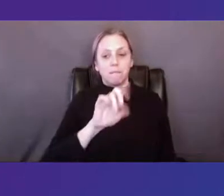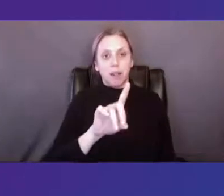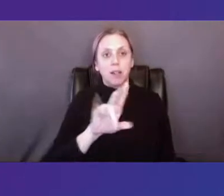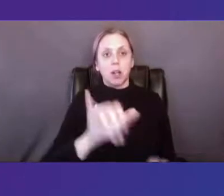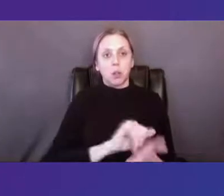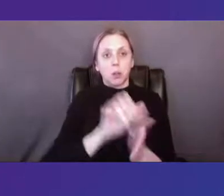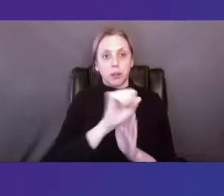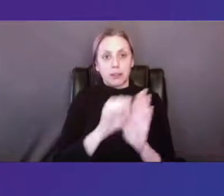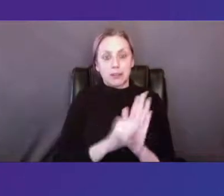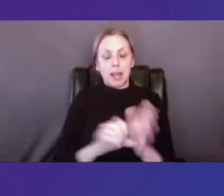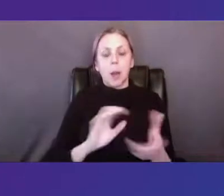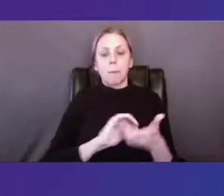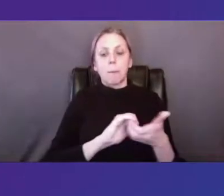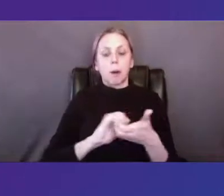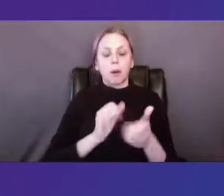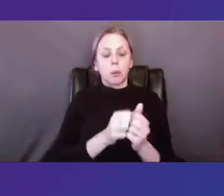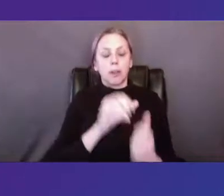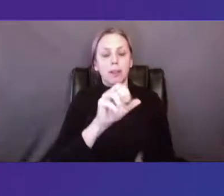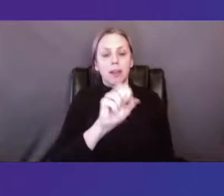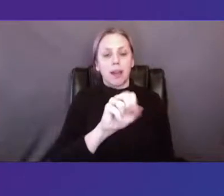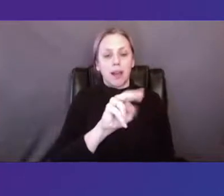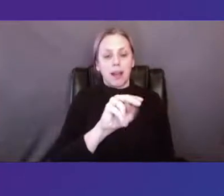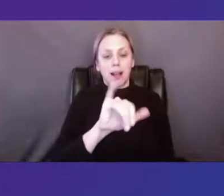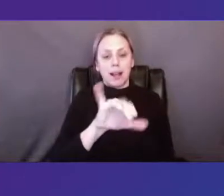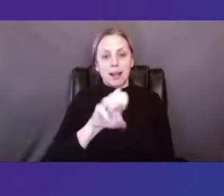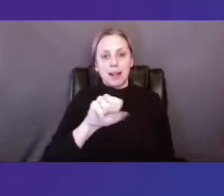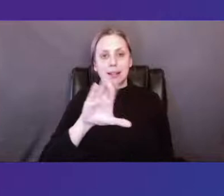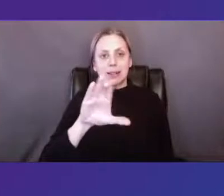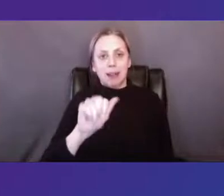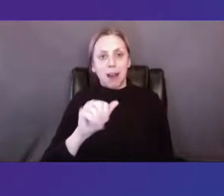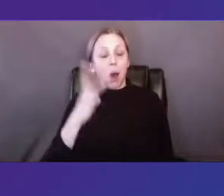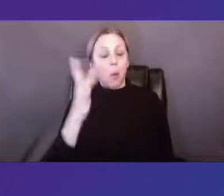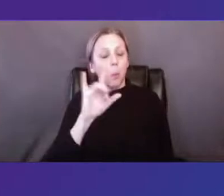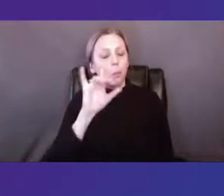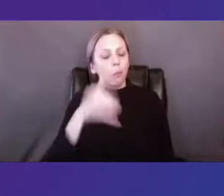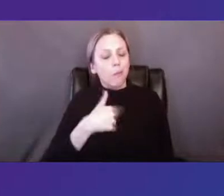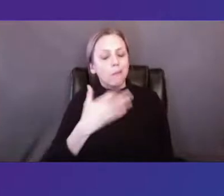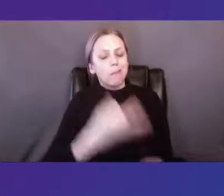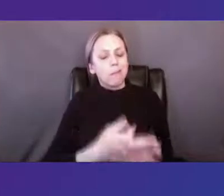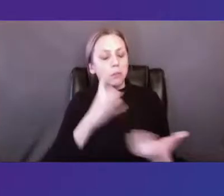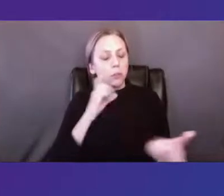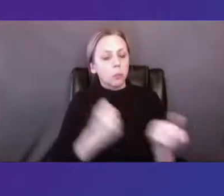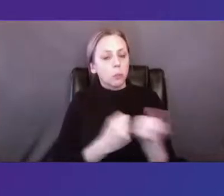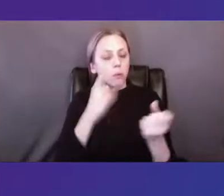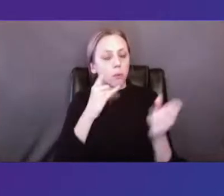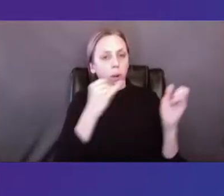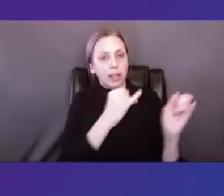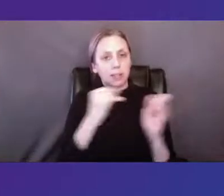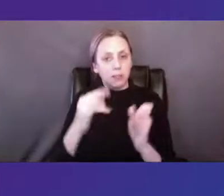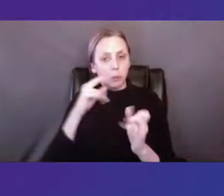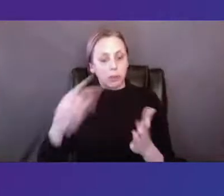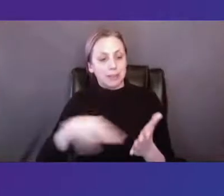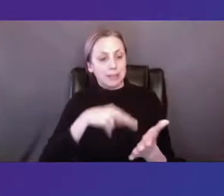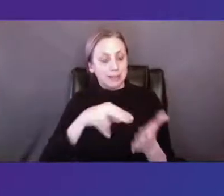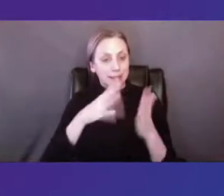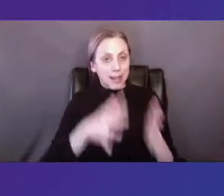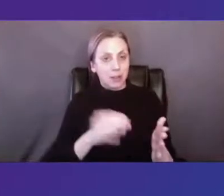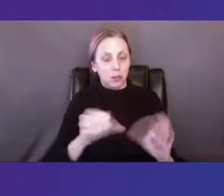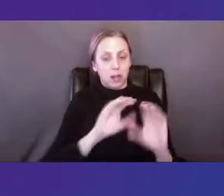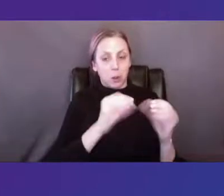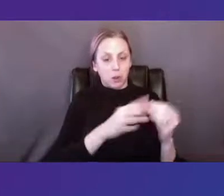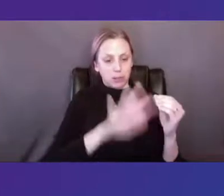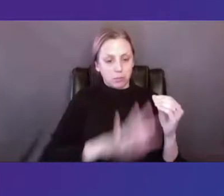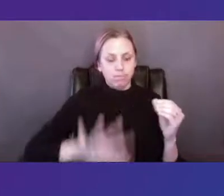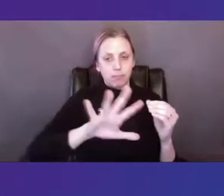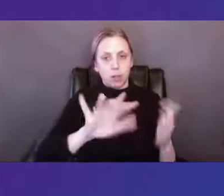with niska to deliver much-needed financial support to individual dance makers and organizations across new york state